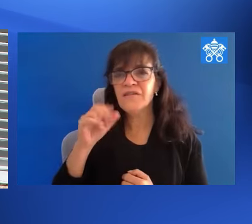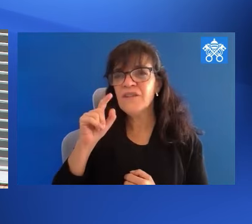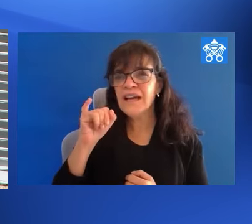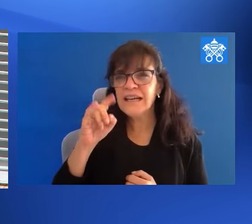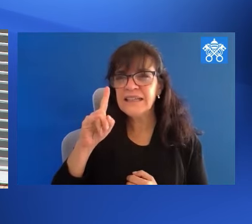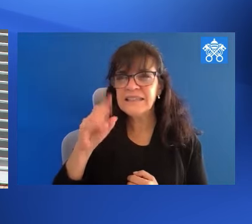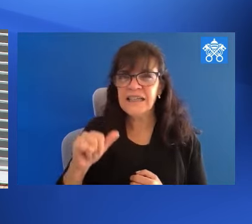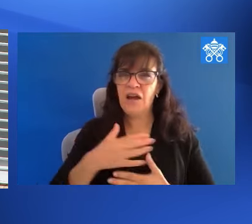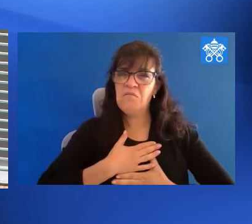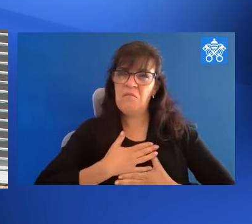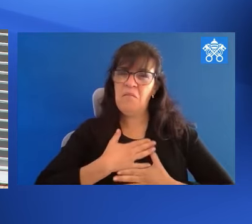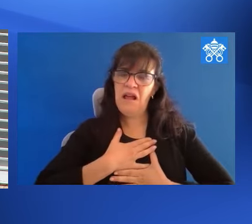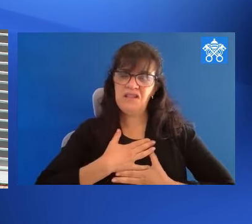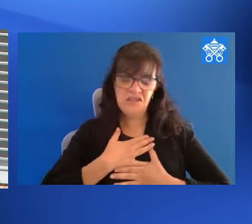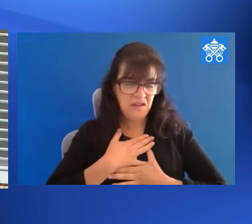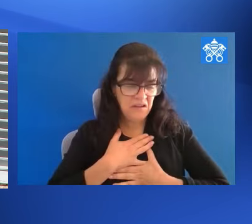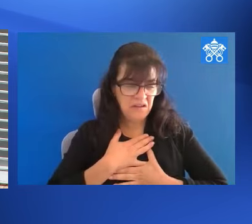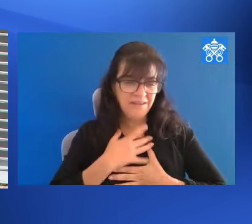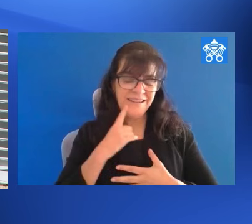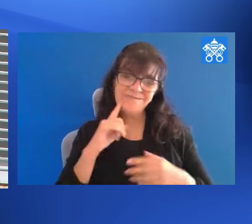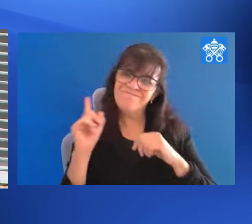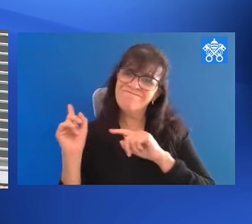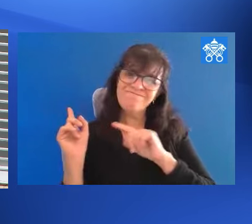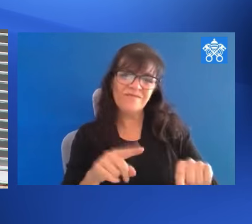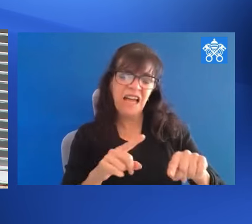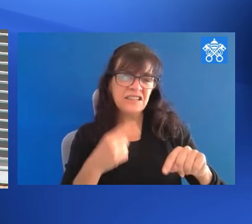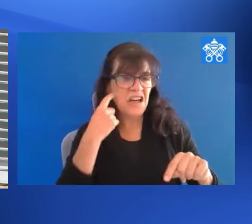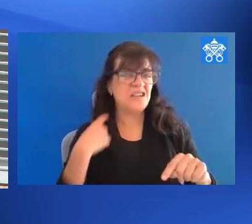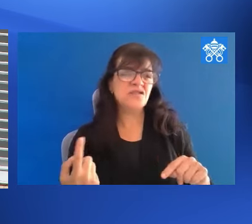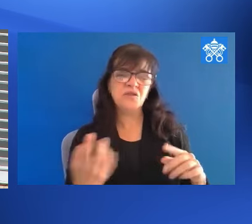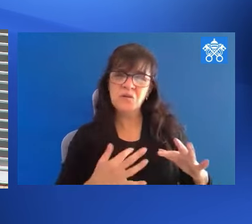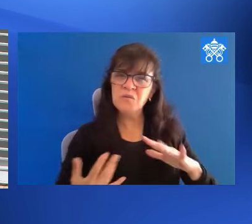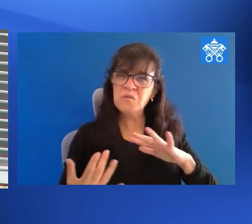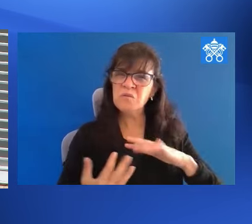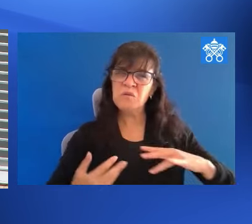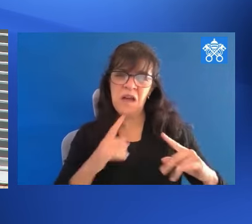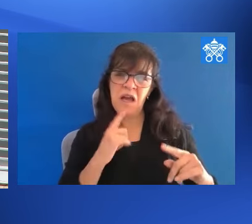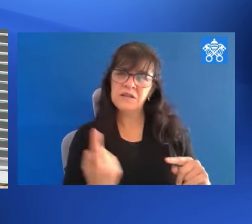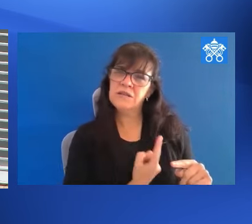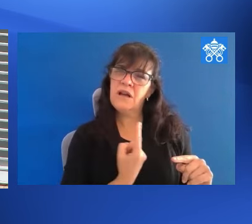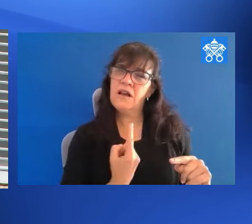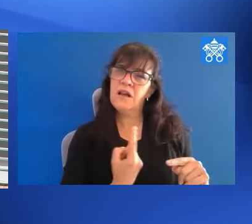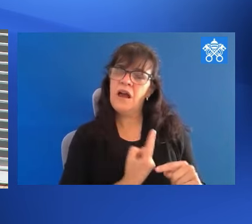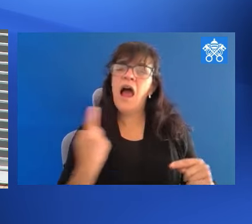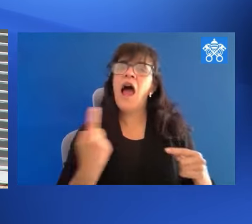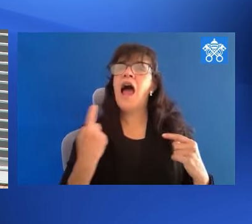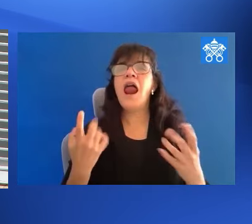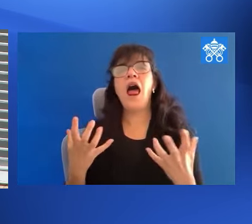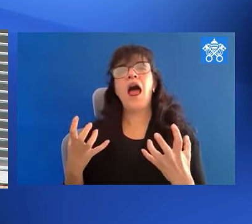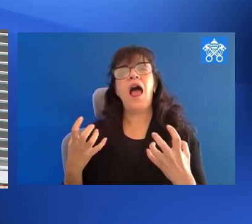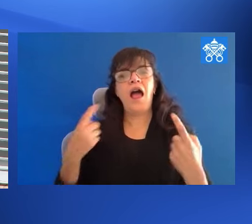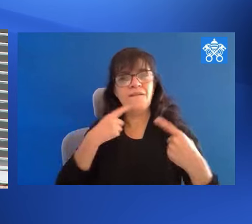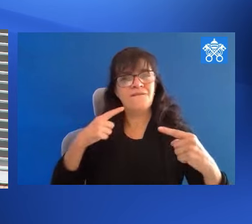of pleasure, which condemns us to restlessness and solitude, and the craving for fame,